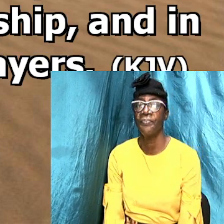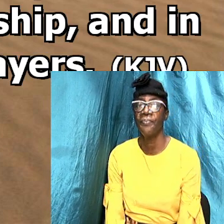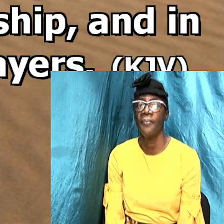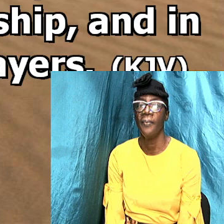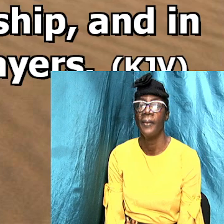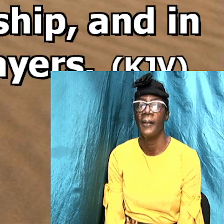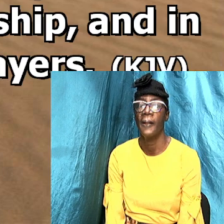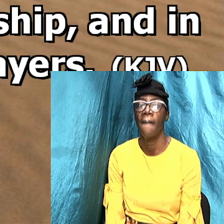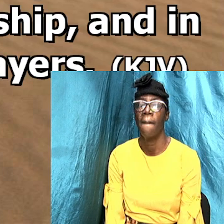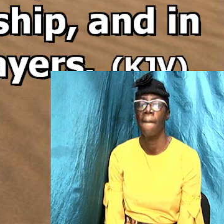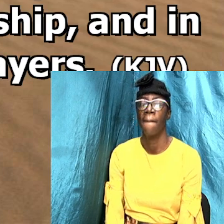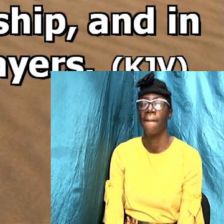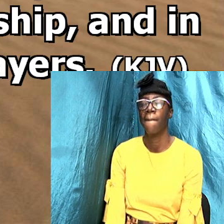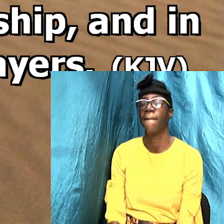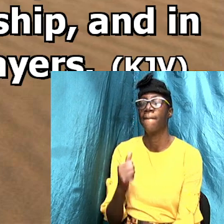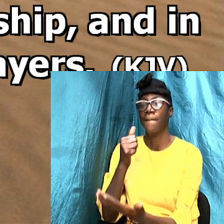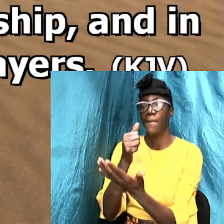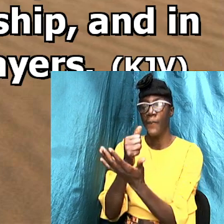Amen.